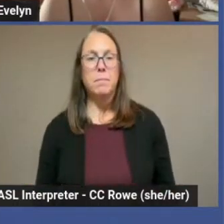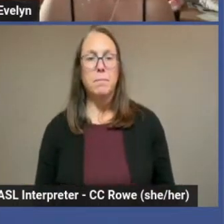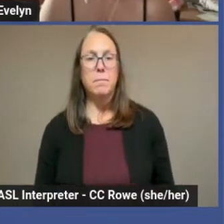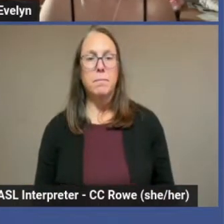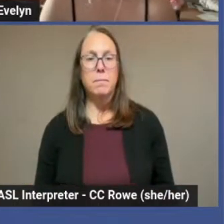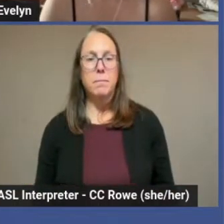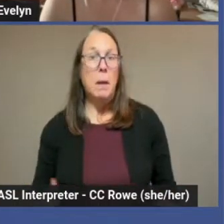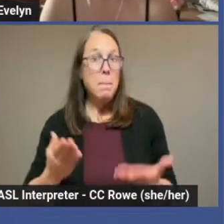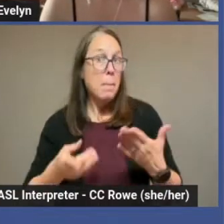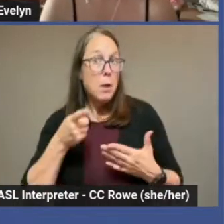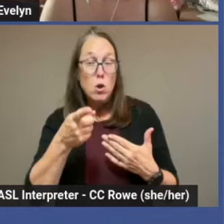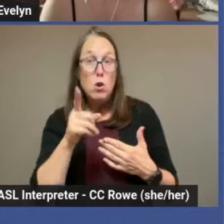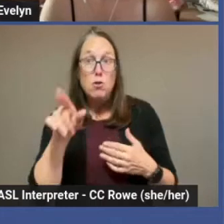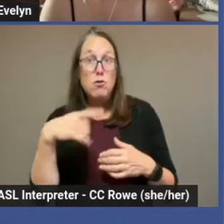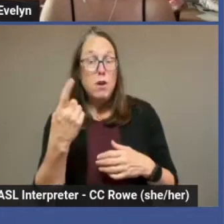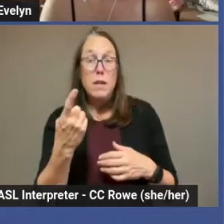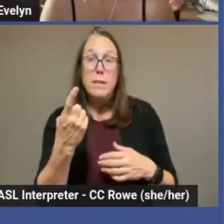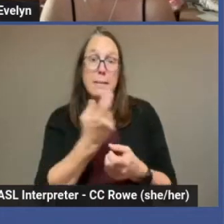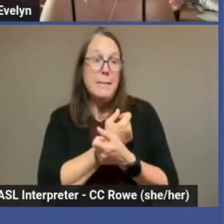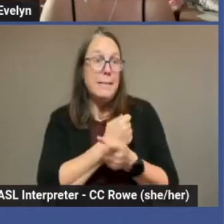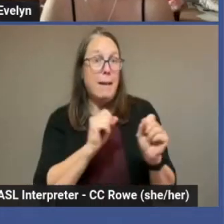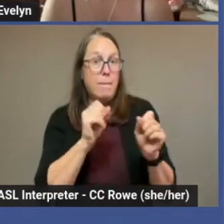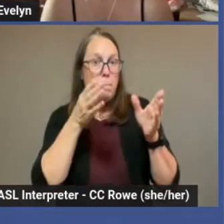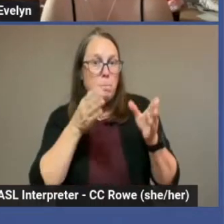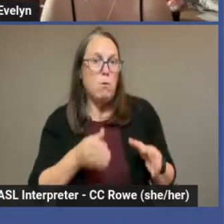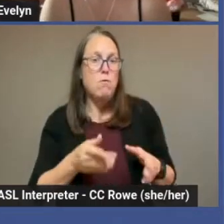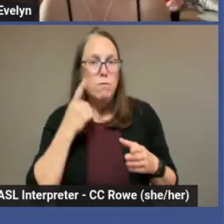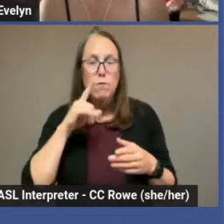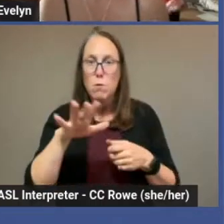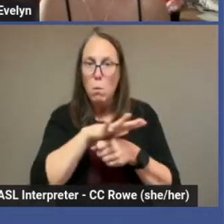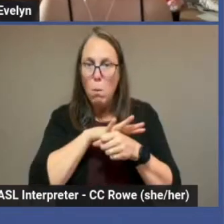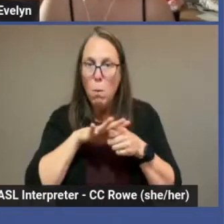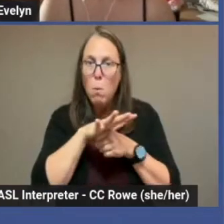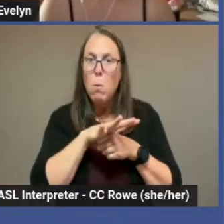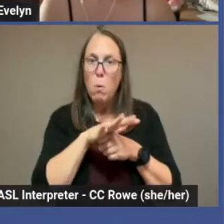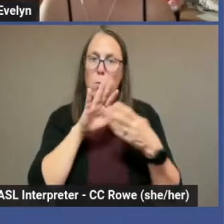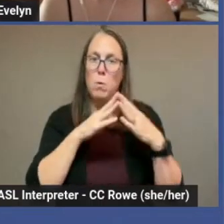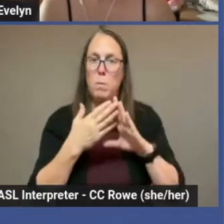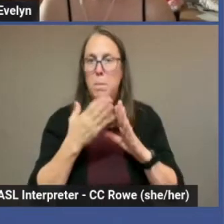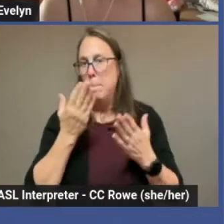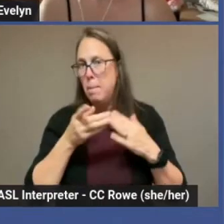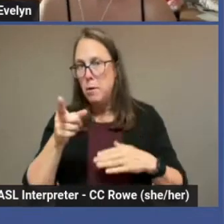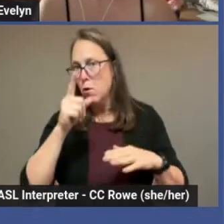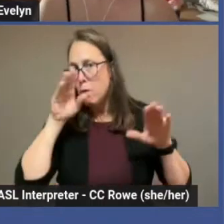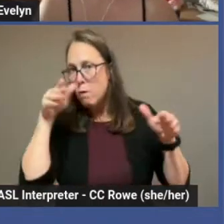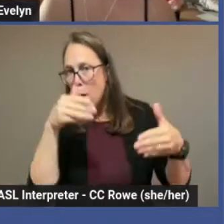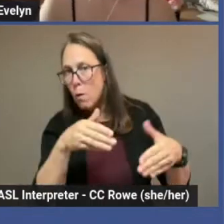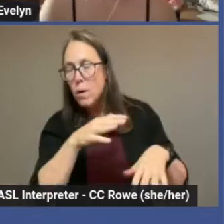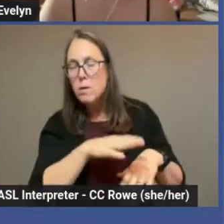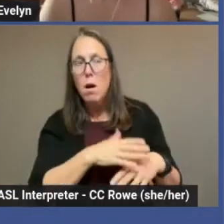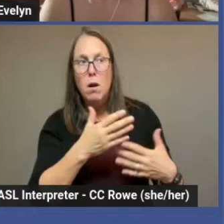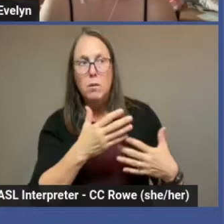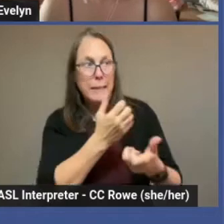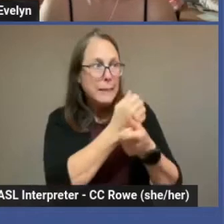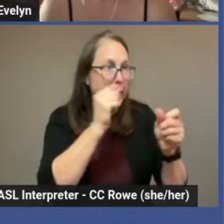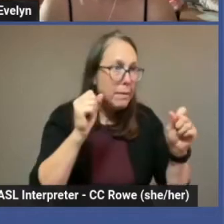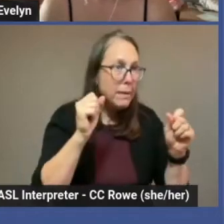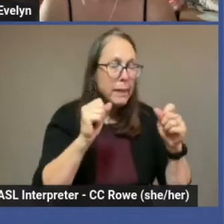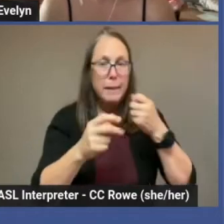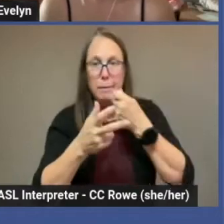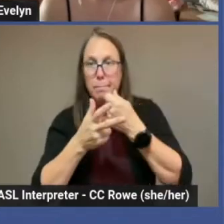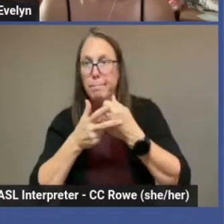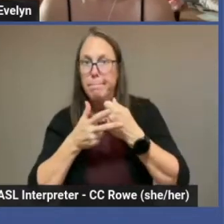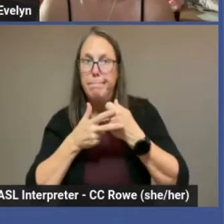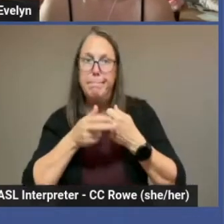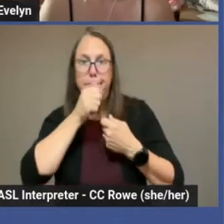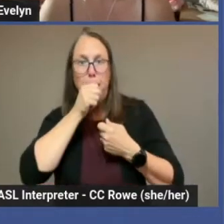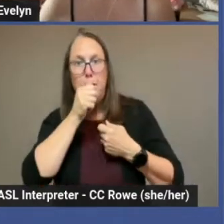safety maven for your local community and are focused solely on safety and privacy information